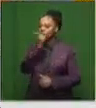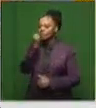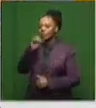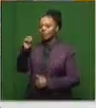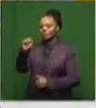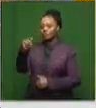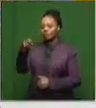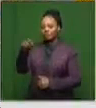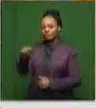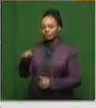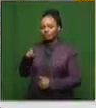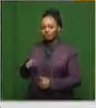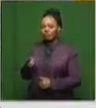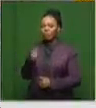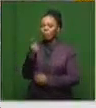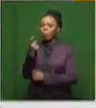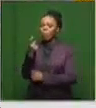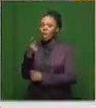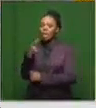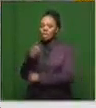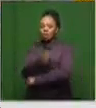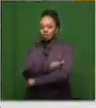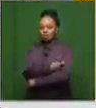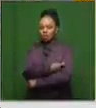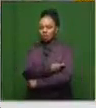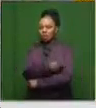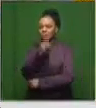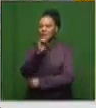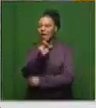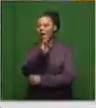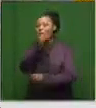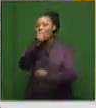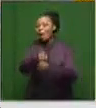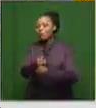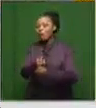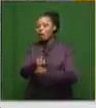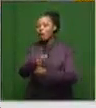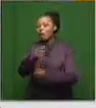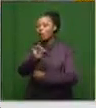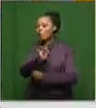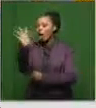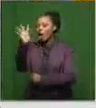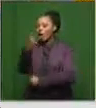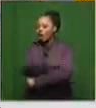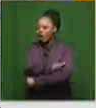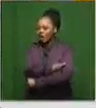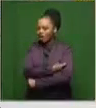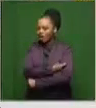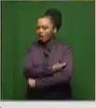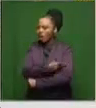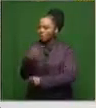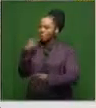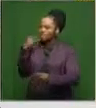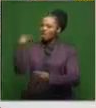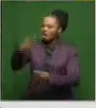follow up quickly. I mean, we talk about a one dose, but are we talking about an annual one dose? Would that be something that we would have to get all the time? How long